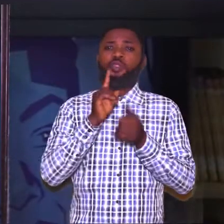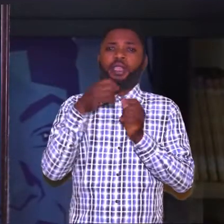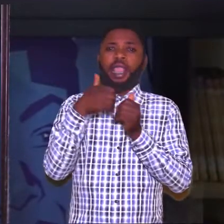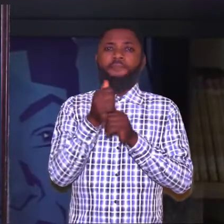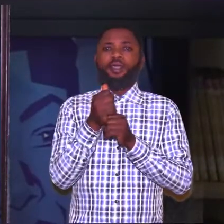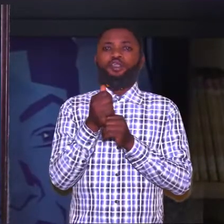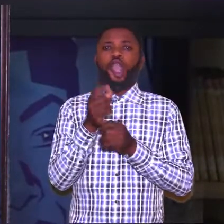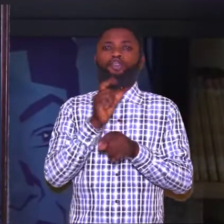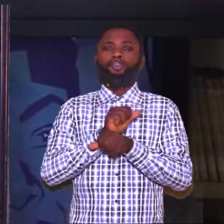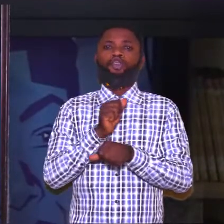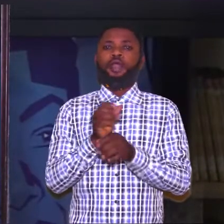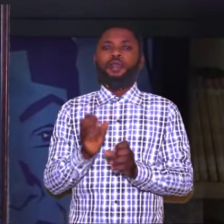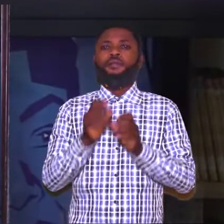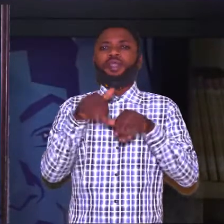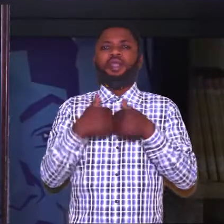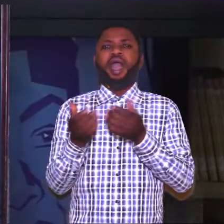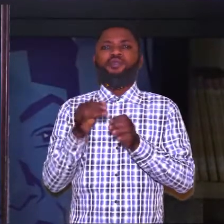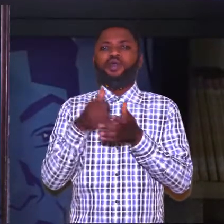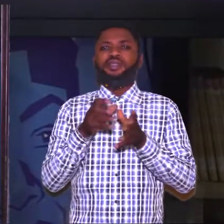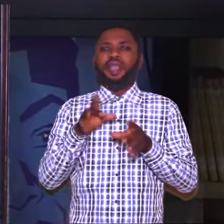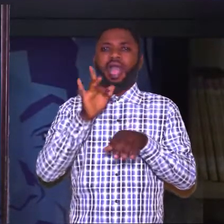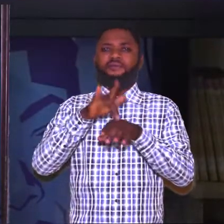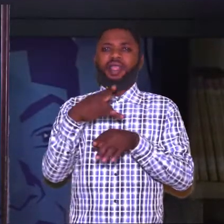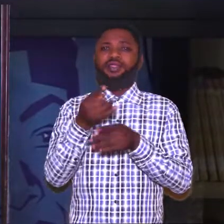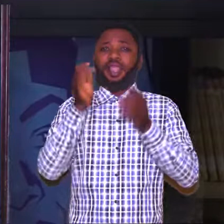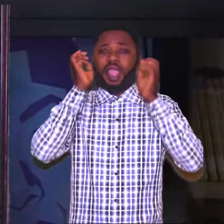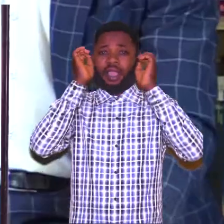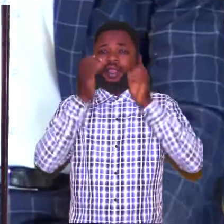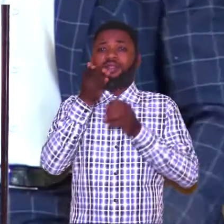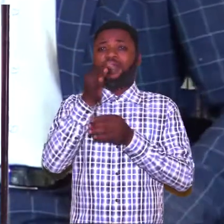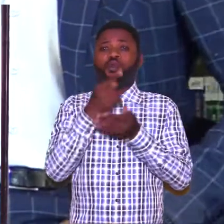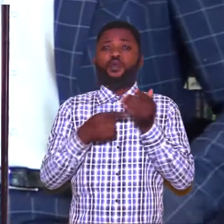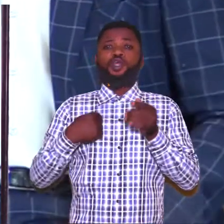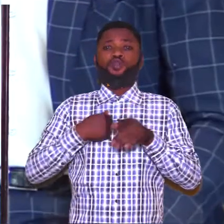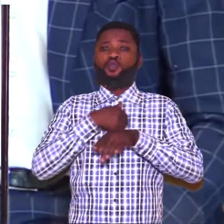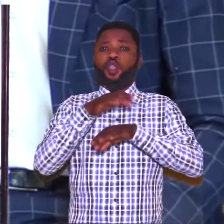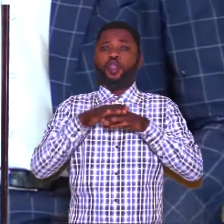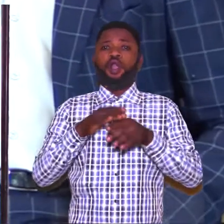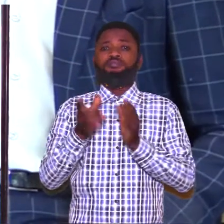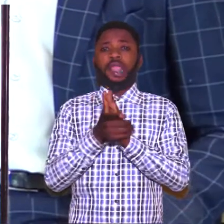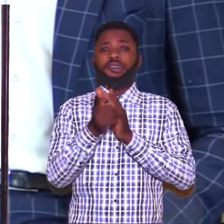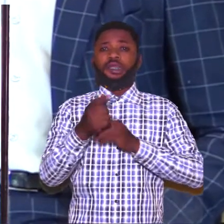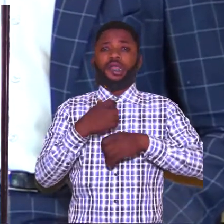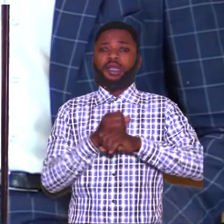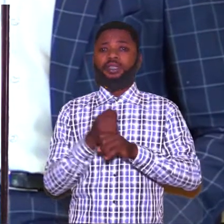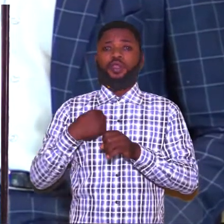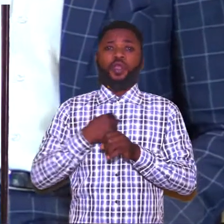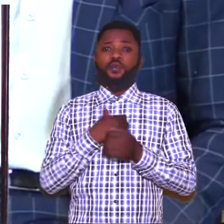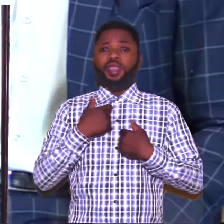Talking about job opportunities now, how does it affect the economy? There's what we call a skilled gap.